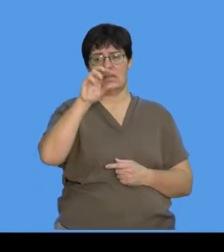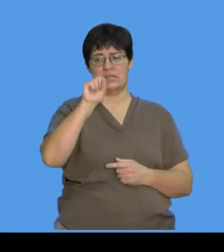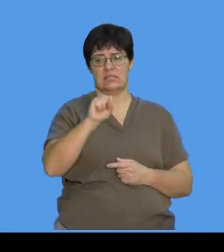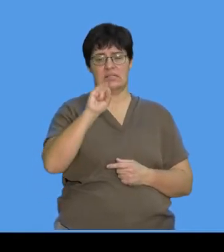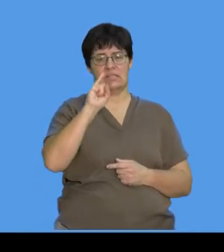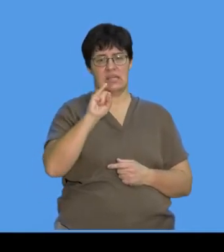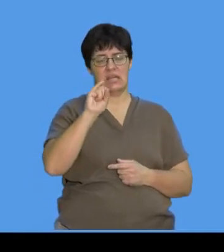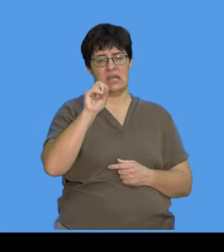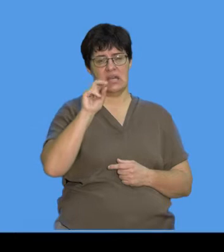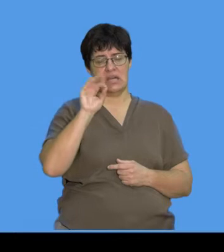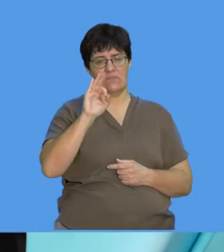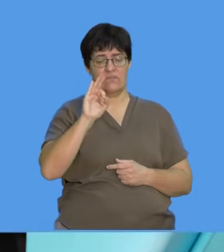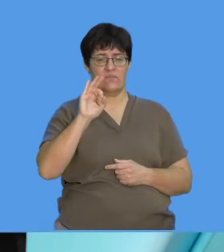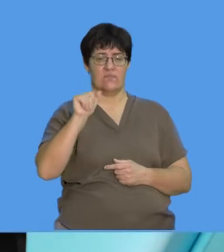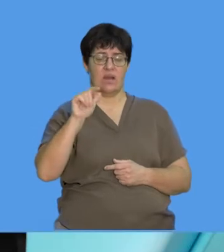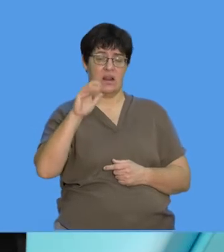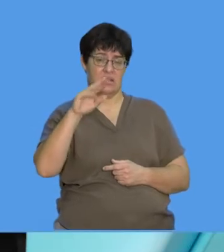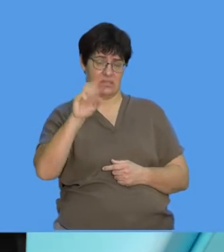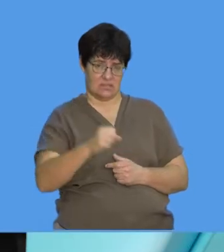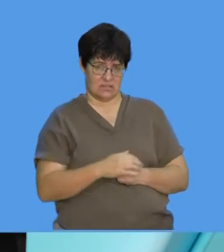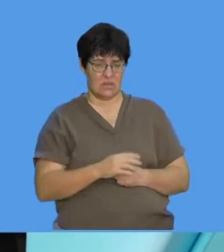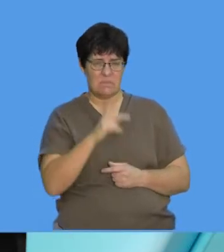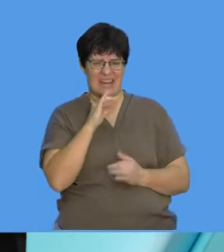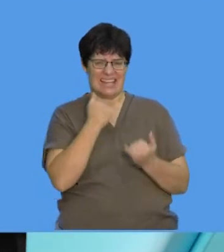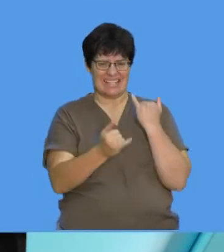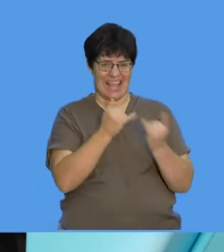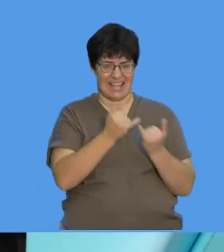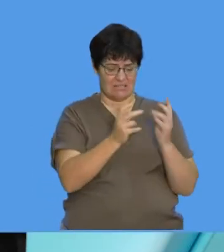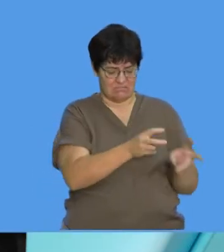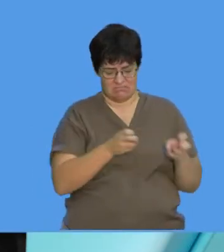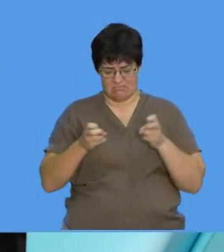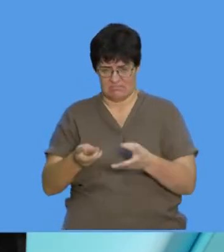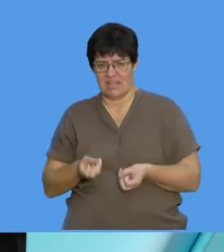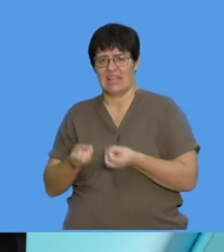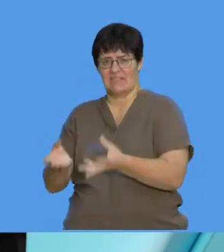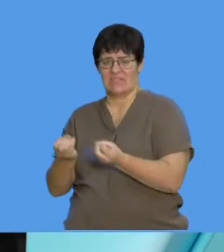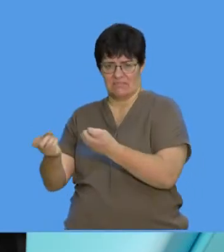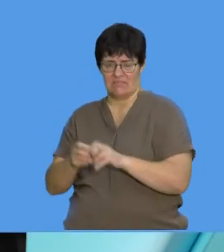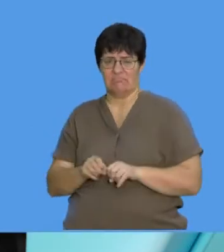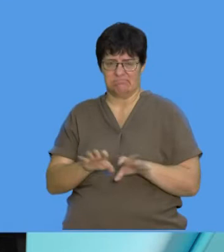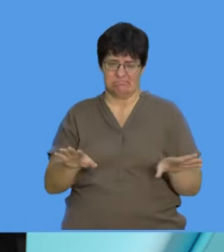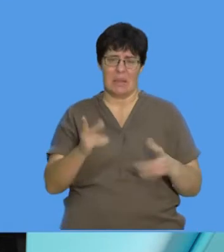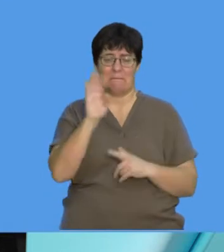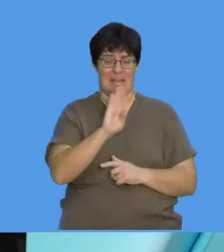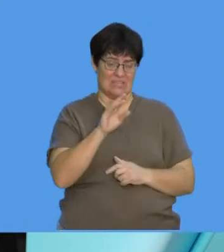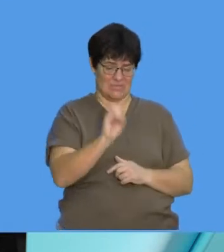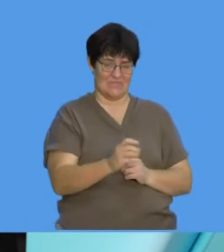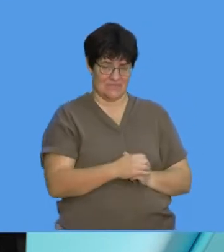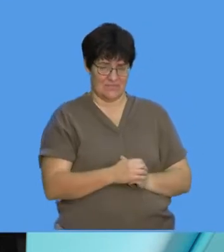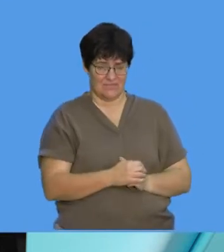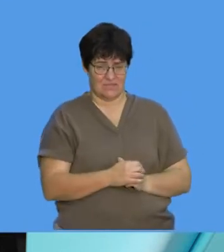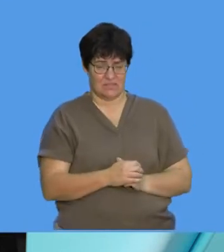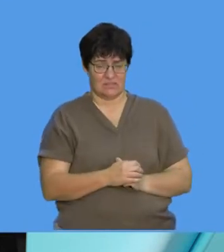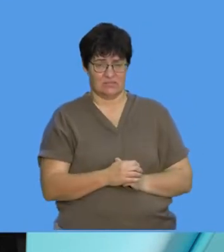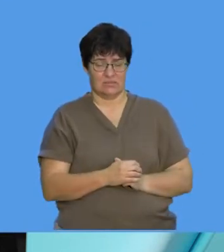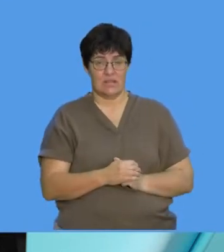syphilis, all right? Syphilis is one of, is a spiral, and it's a sexually transmitted disease, and these are all bacteria. And as